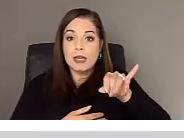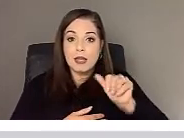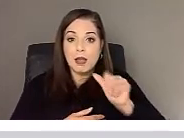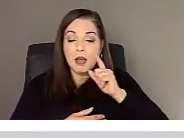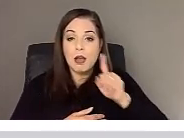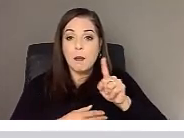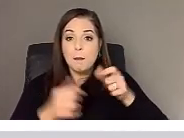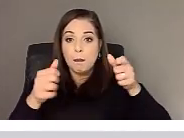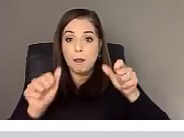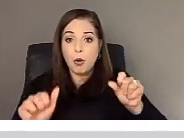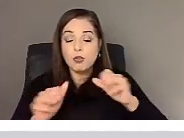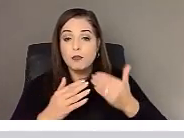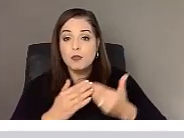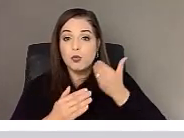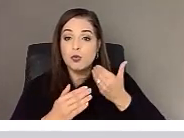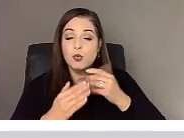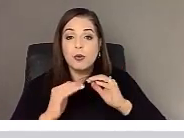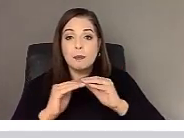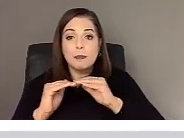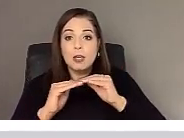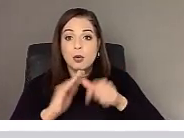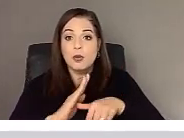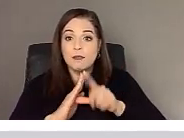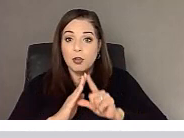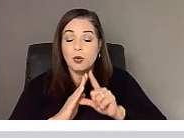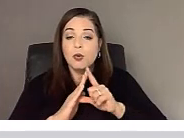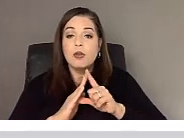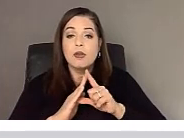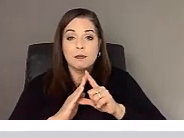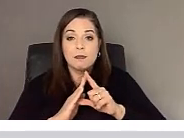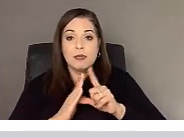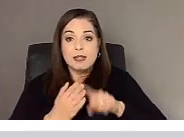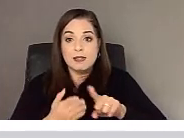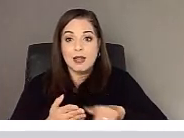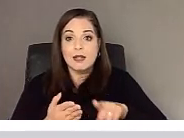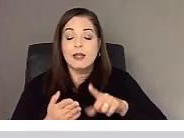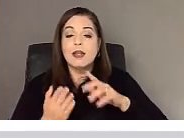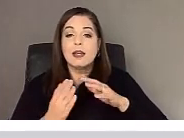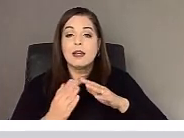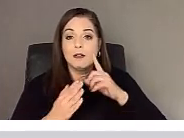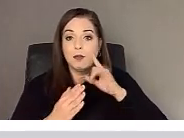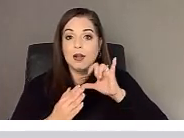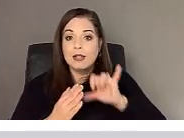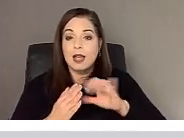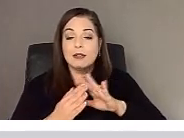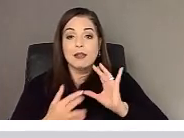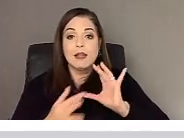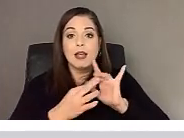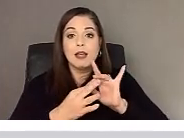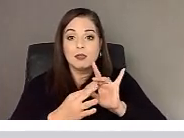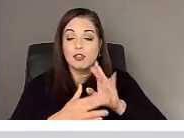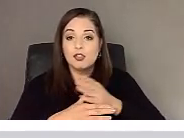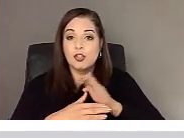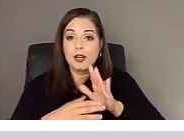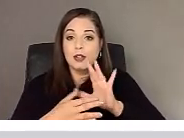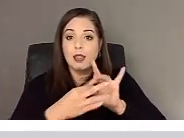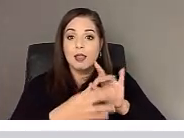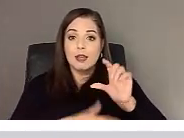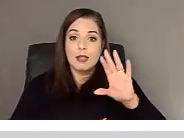-reviewed study on the effectiveness of health coaching. They shared these posts to LinkedIn and on their organization's website.